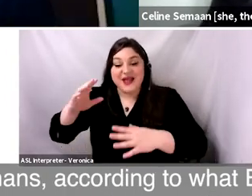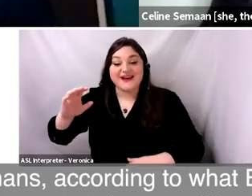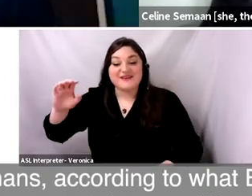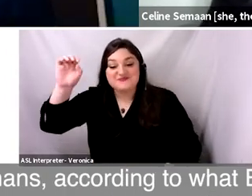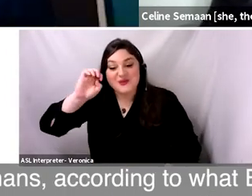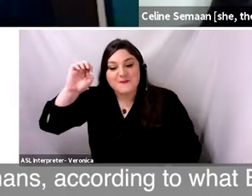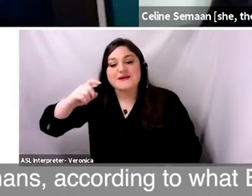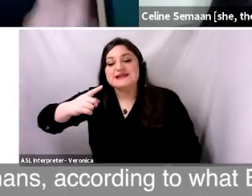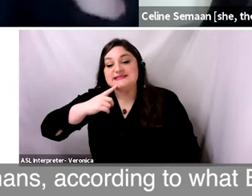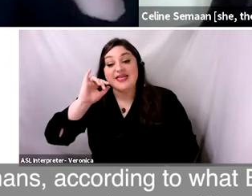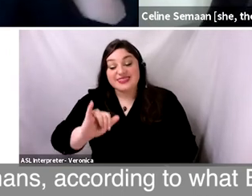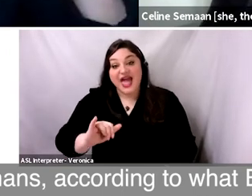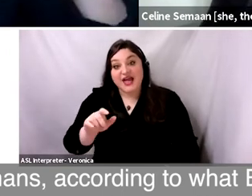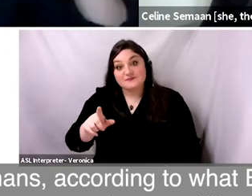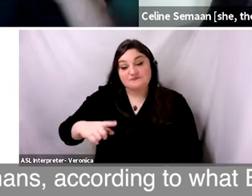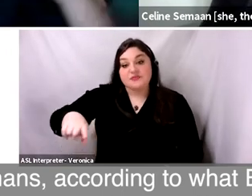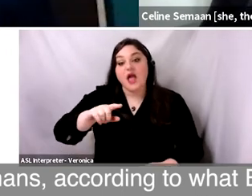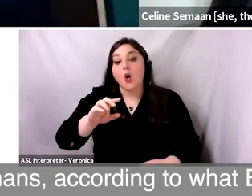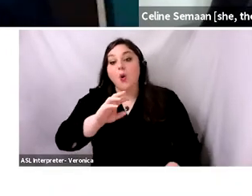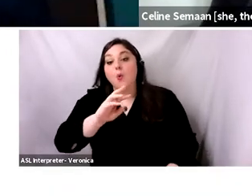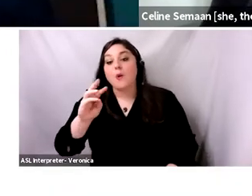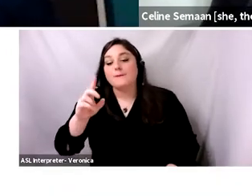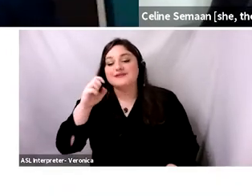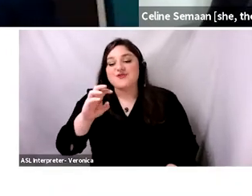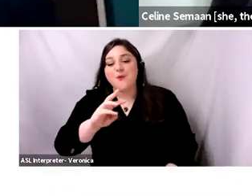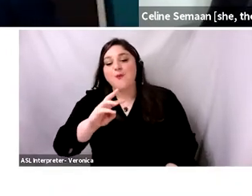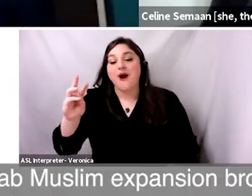Eurocentric Western narratives are Westerners.